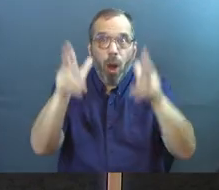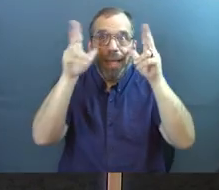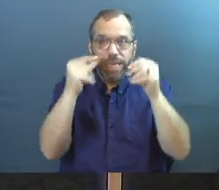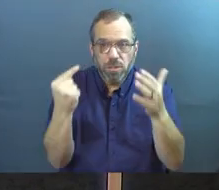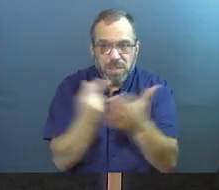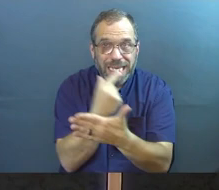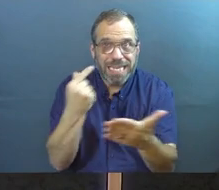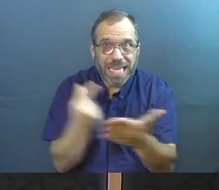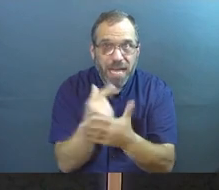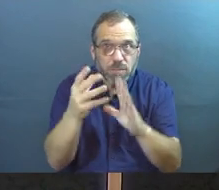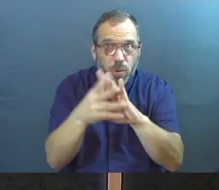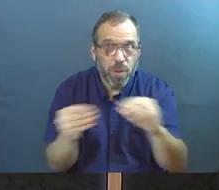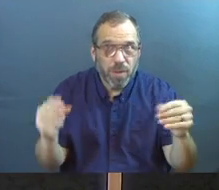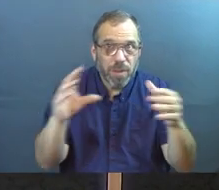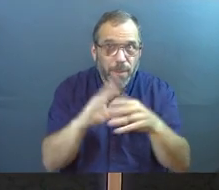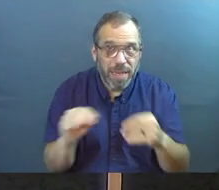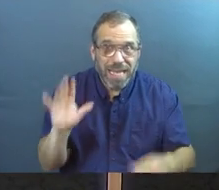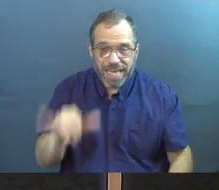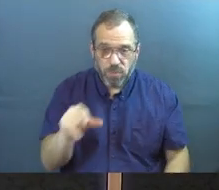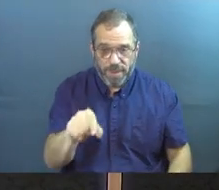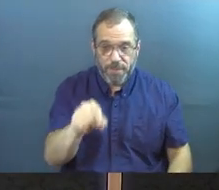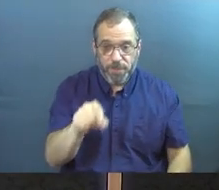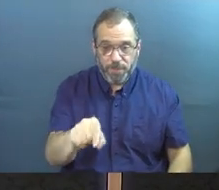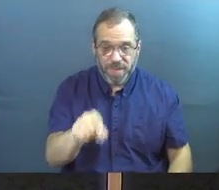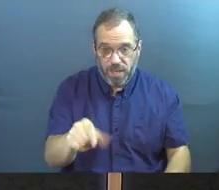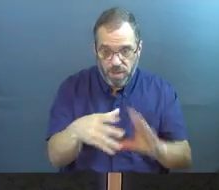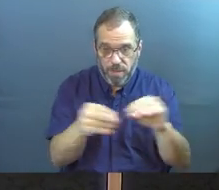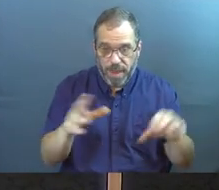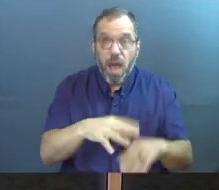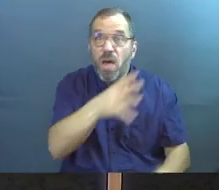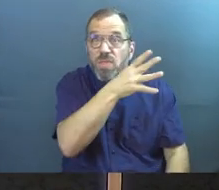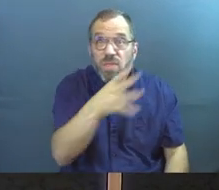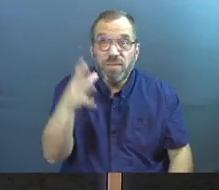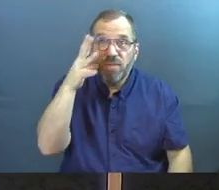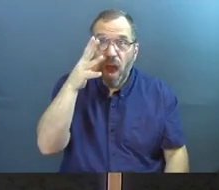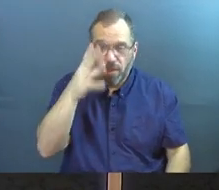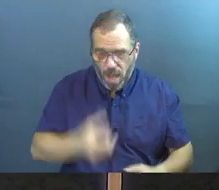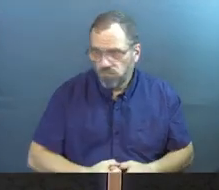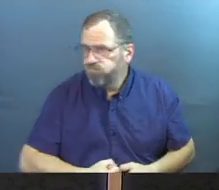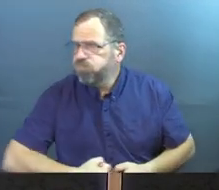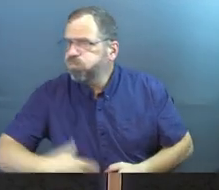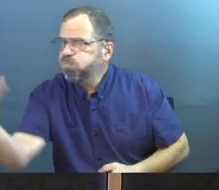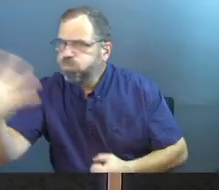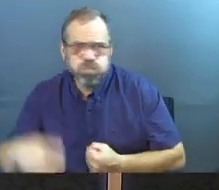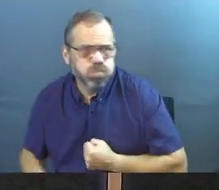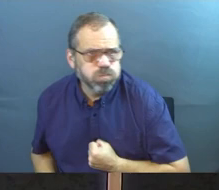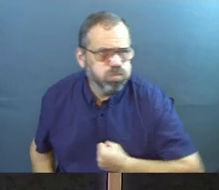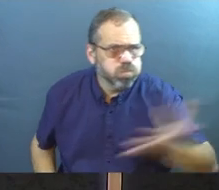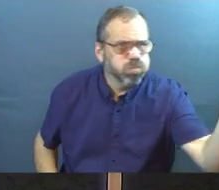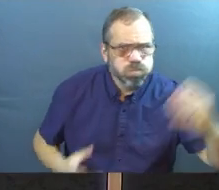chance to hear. And that's why in the parable, the farmer casts it everywhere.